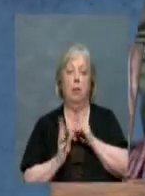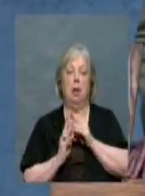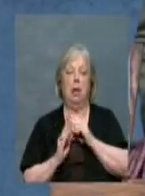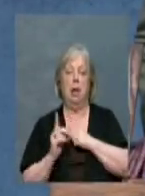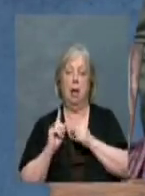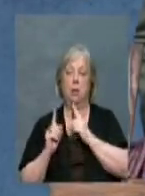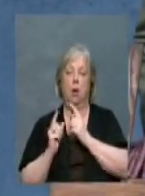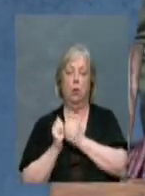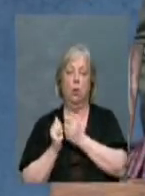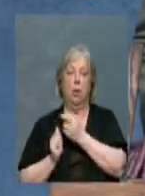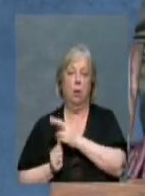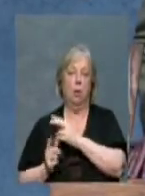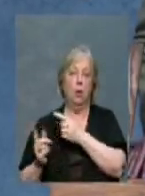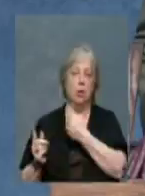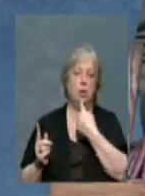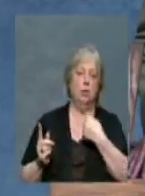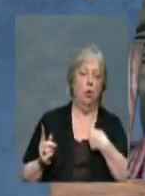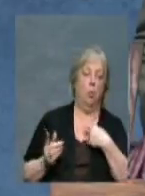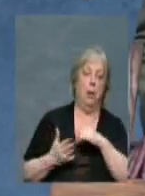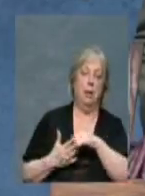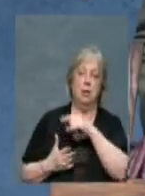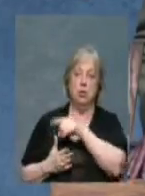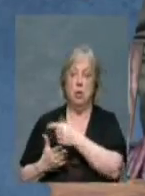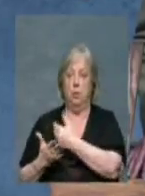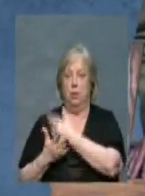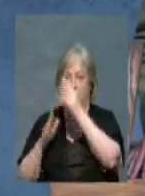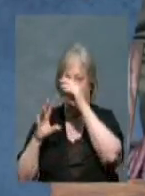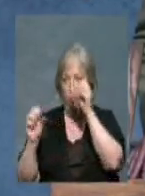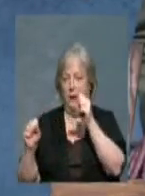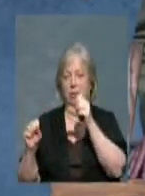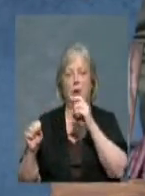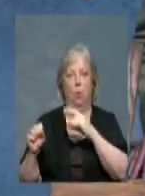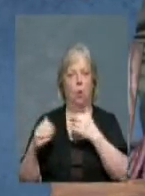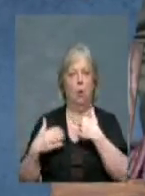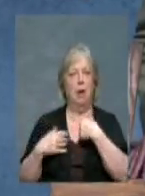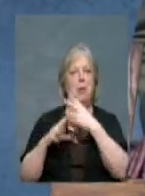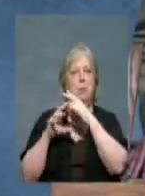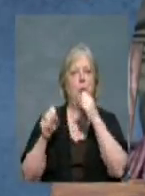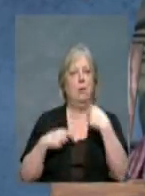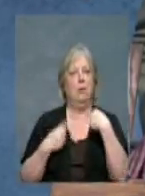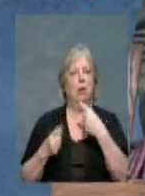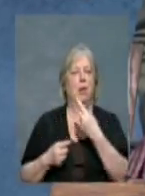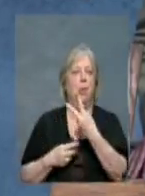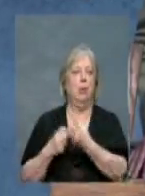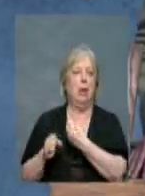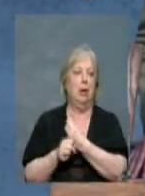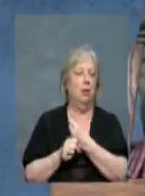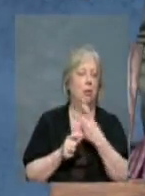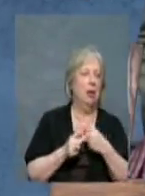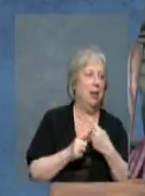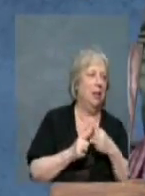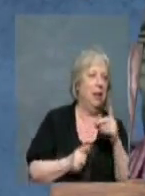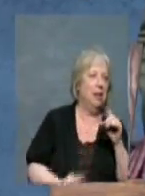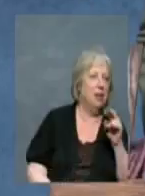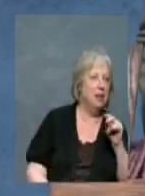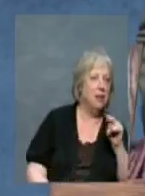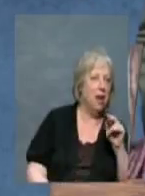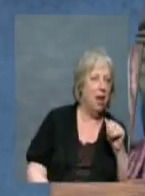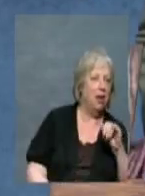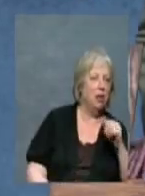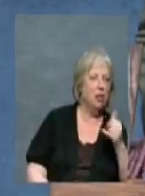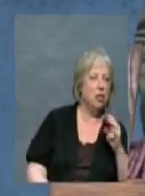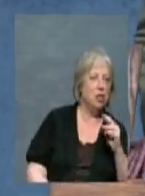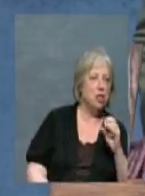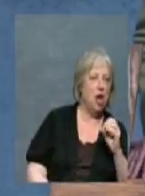and she told me that she was the new president or had been president for a couple years. And then Donna talked to her. Donna James